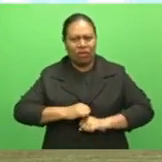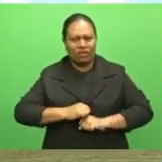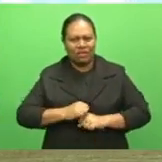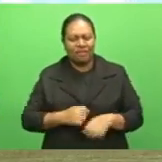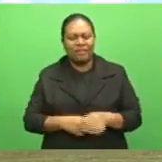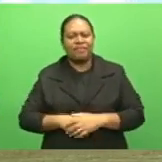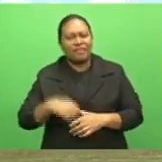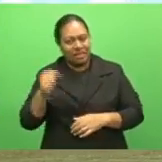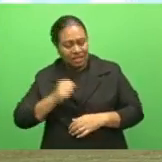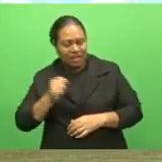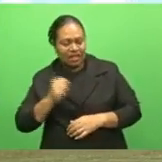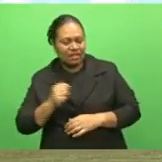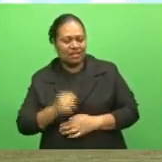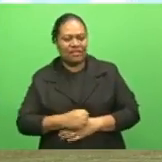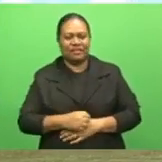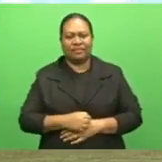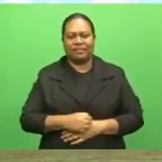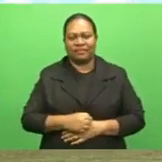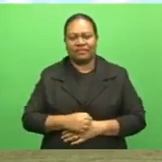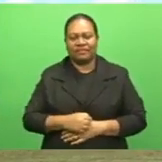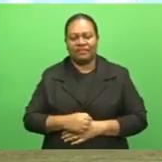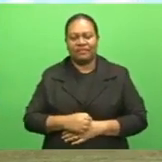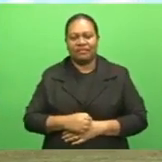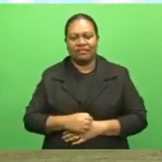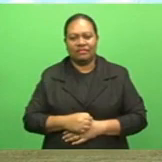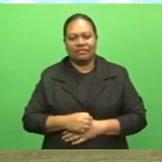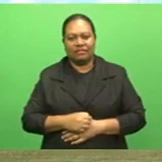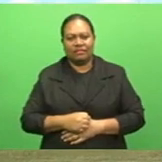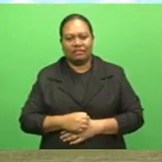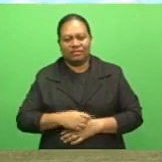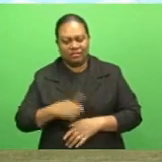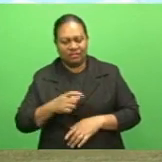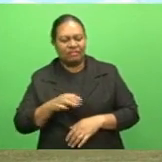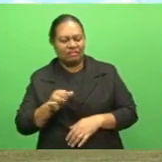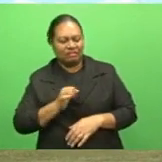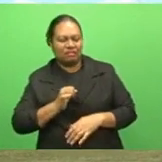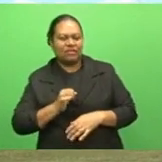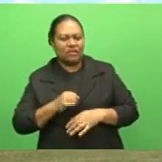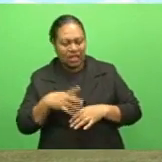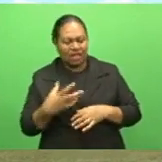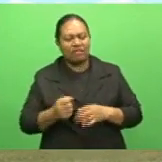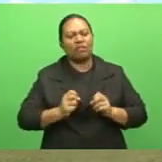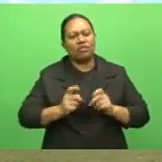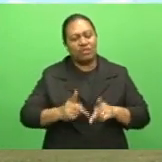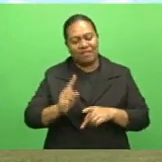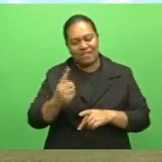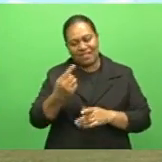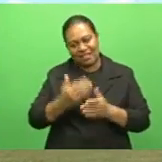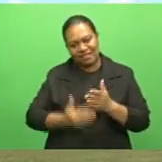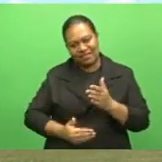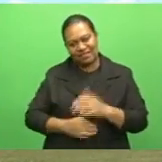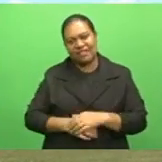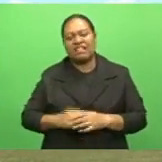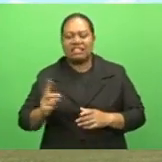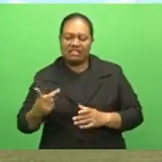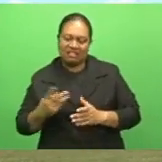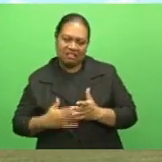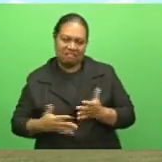Yes, it was, I think so. A bit casual. We were too casual, think. So we had our chances in the first half. Then in the second half.